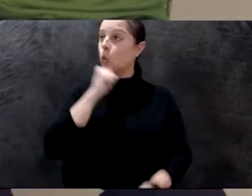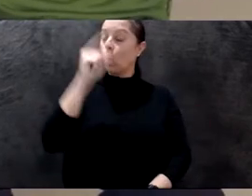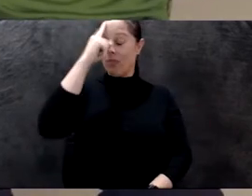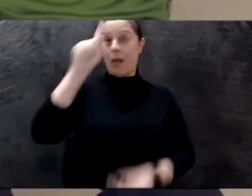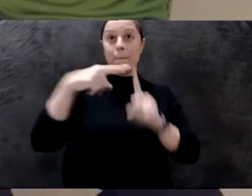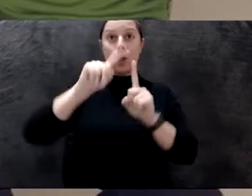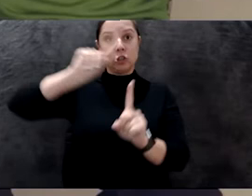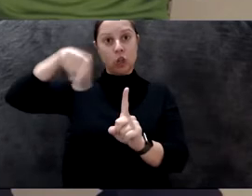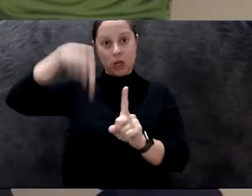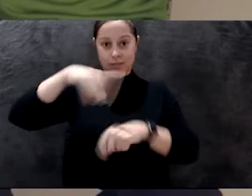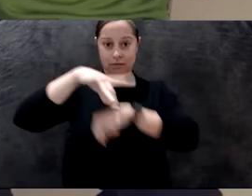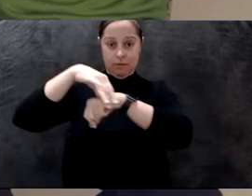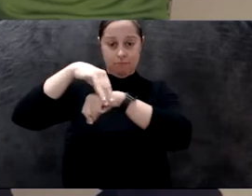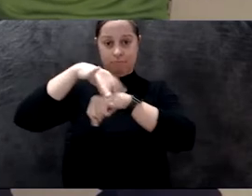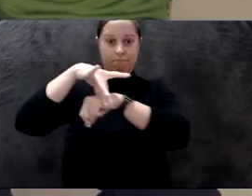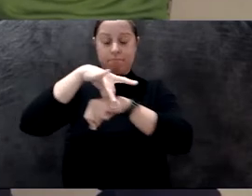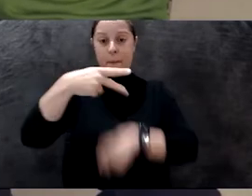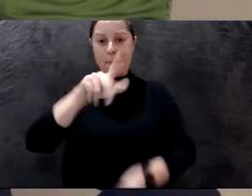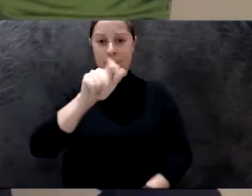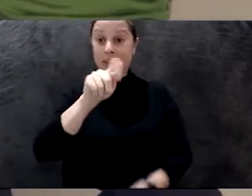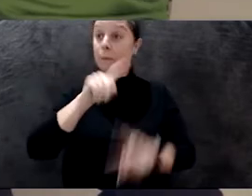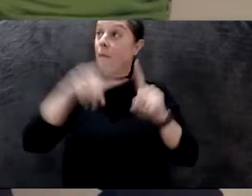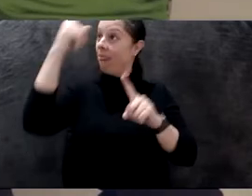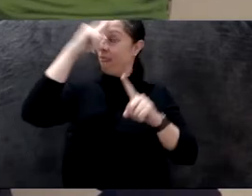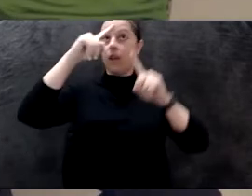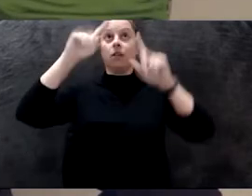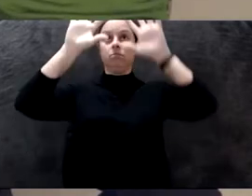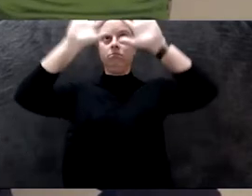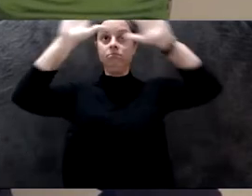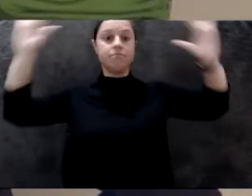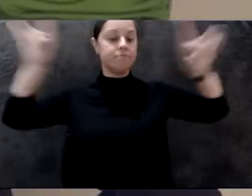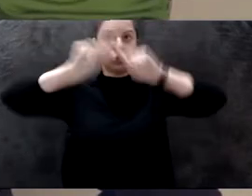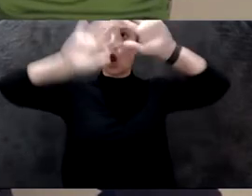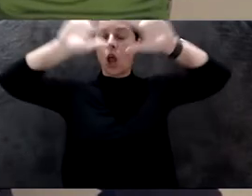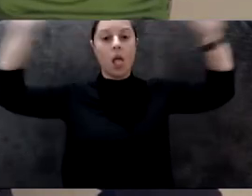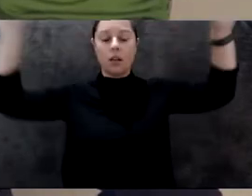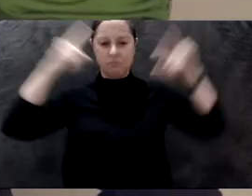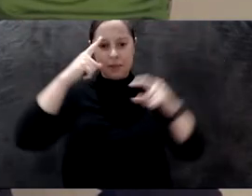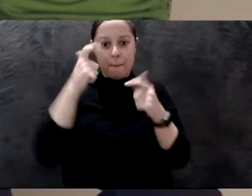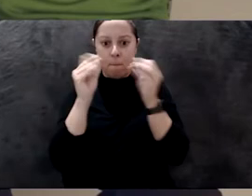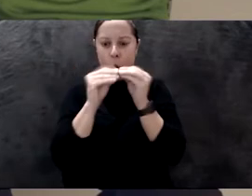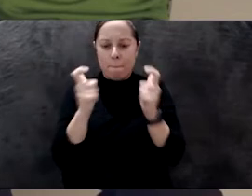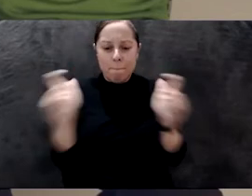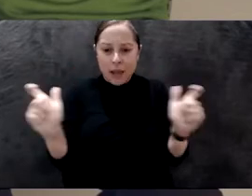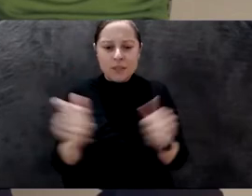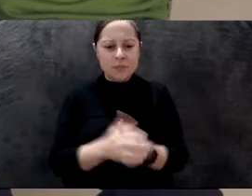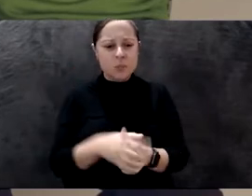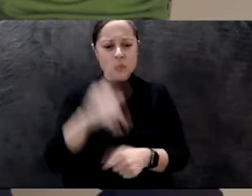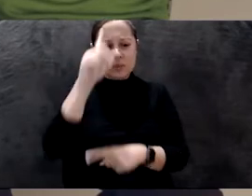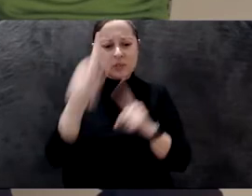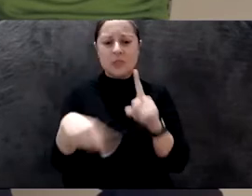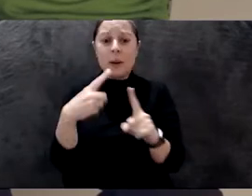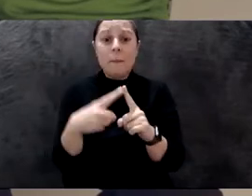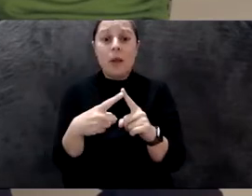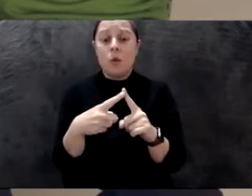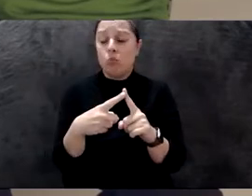kind of scale. So, in fact, I found this quote, actually, from our previous conversations, where you said that relating to